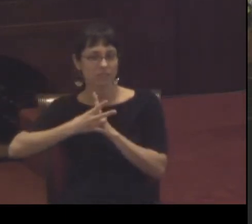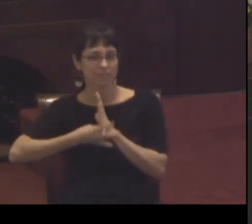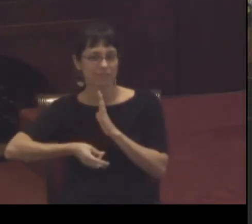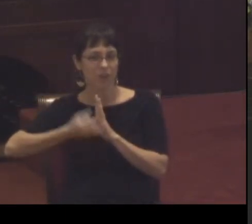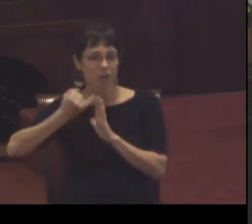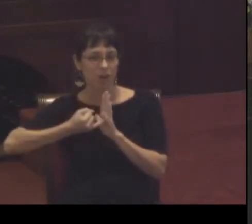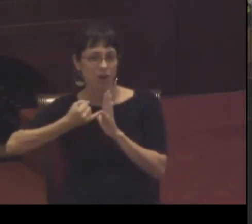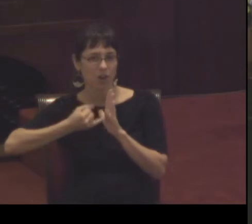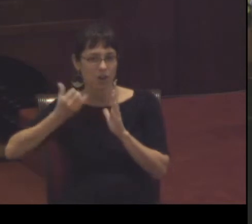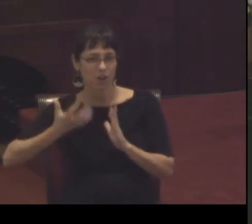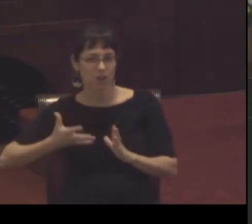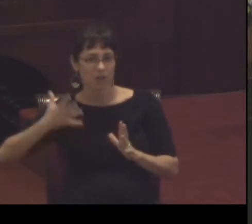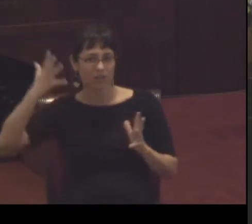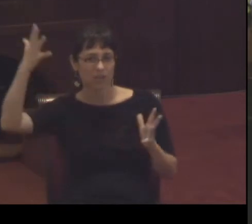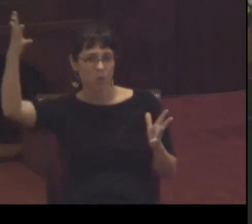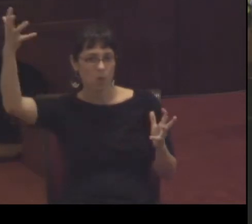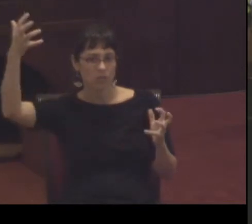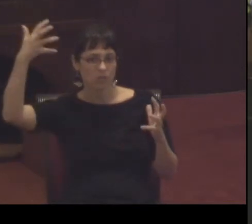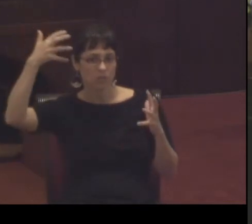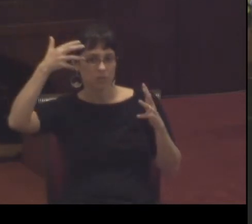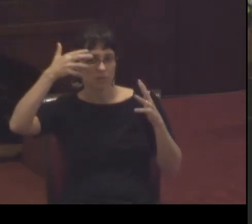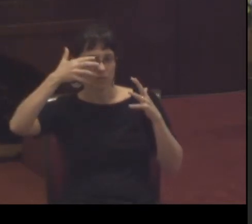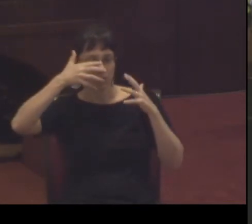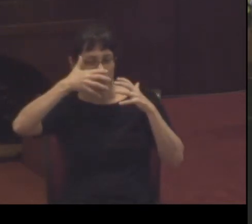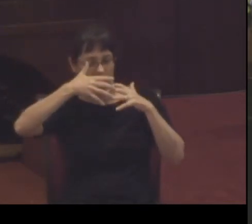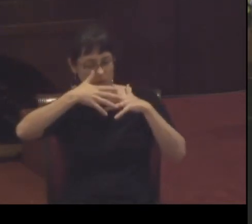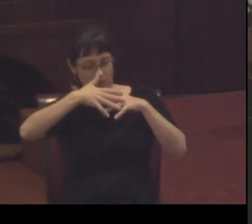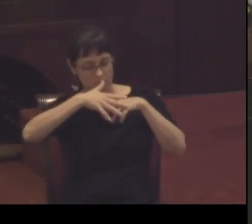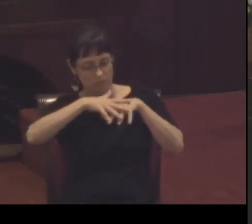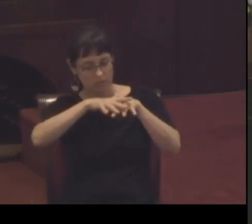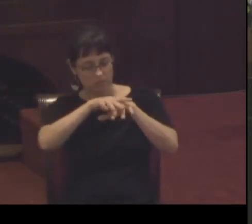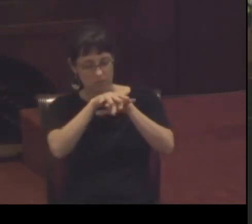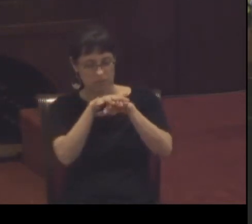who intends to weave together something beautiful